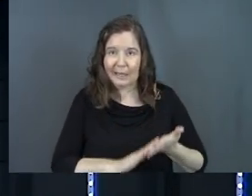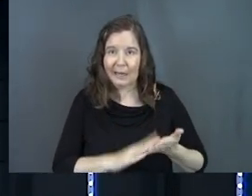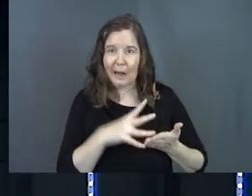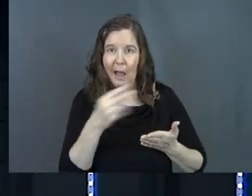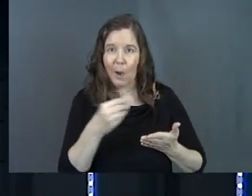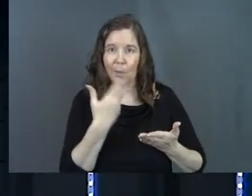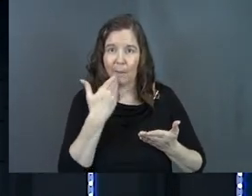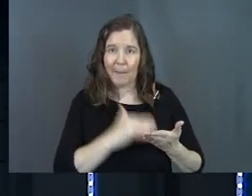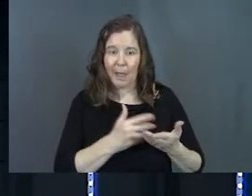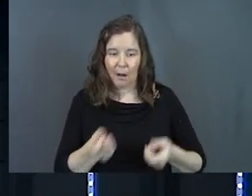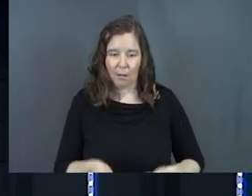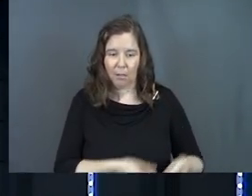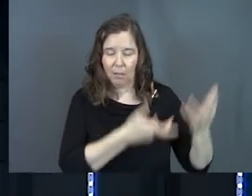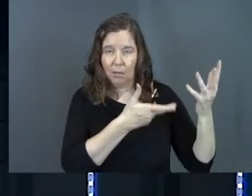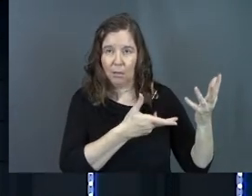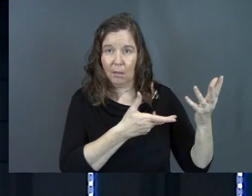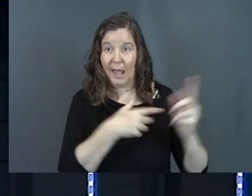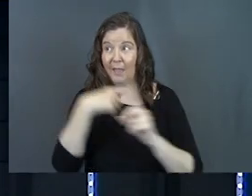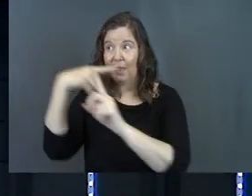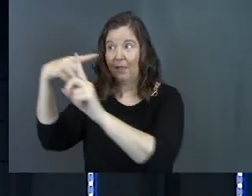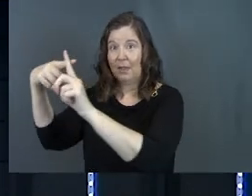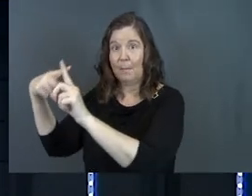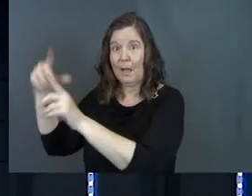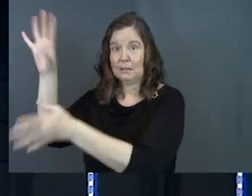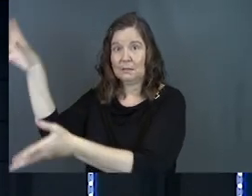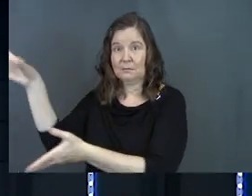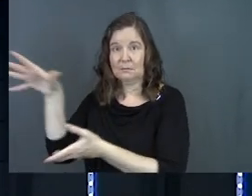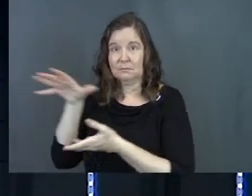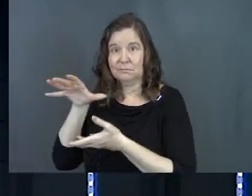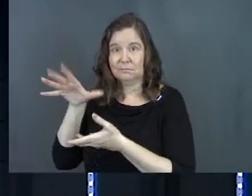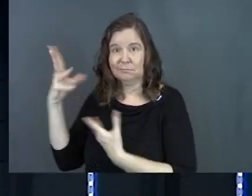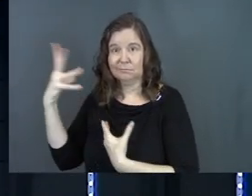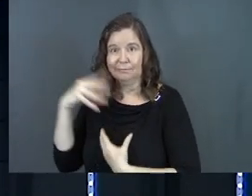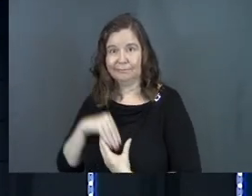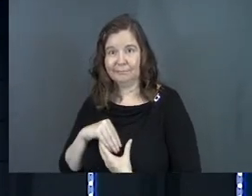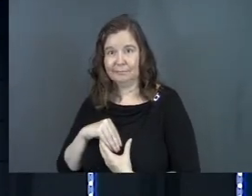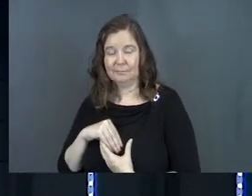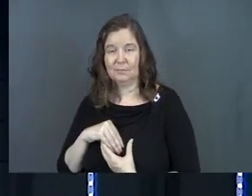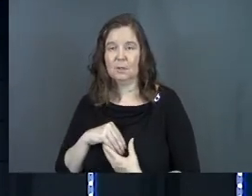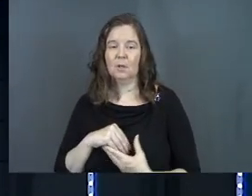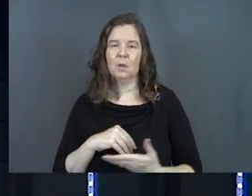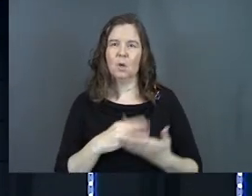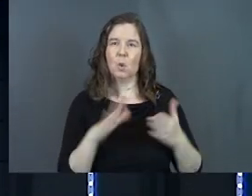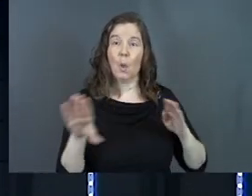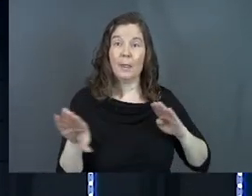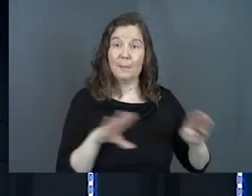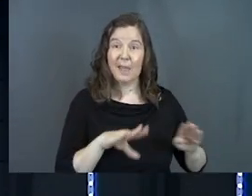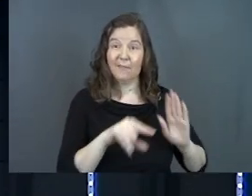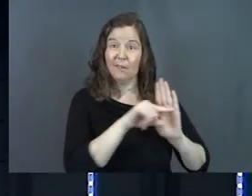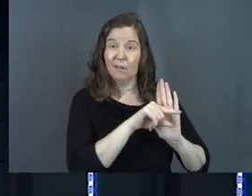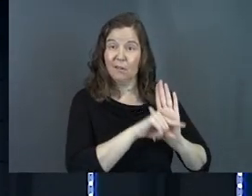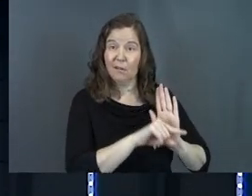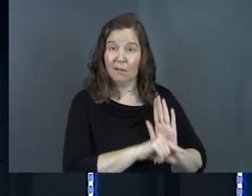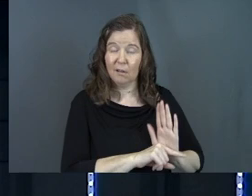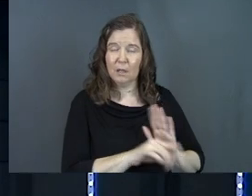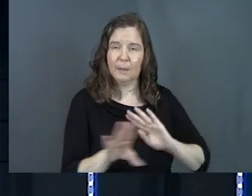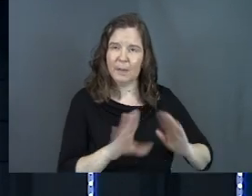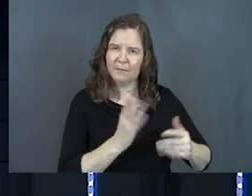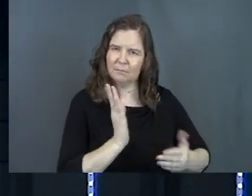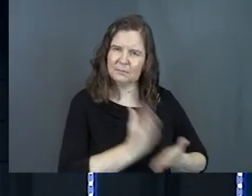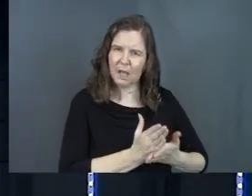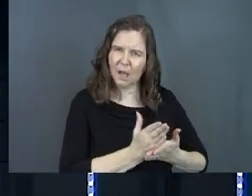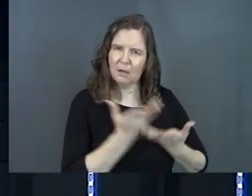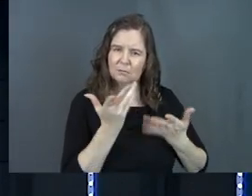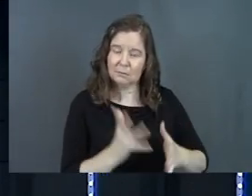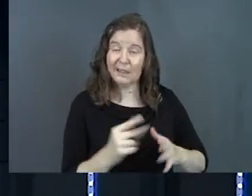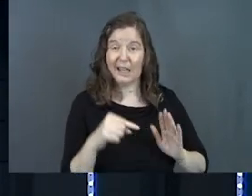bad and bring in the positive. Cleanse out. Stop the behaviors. Stop all